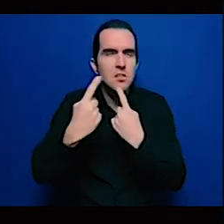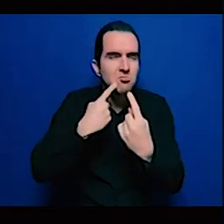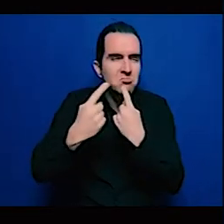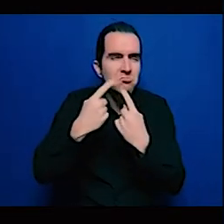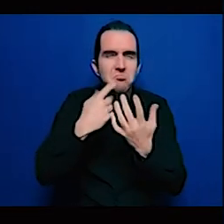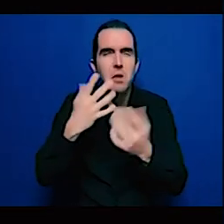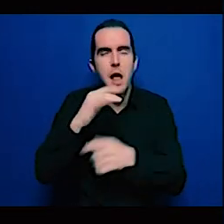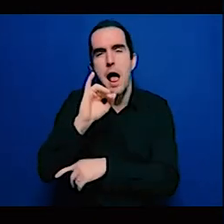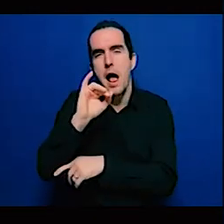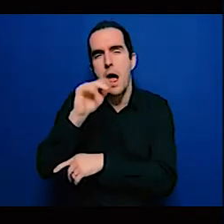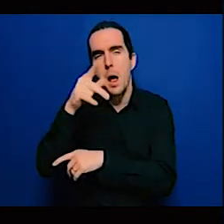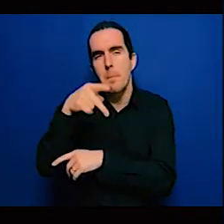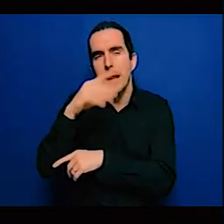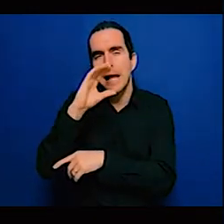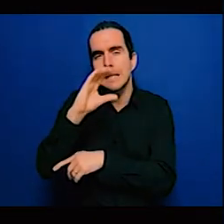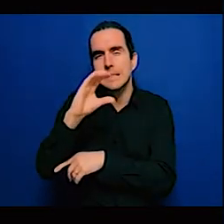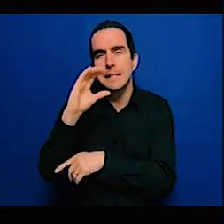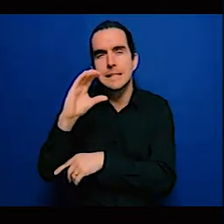about